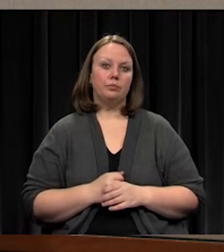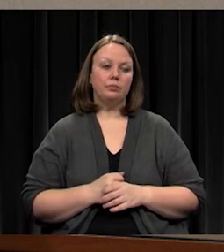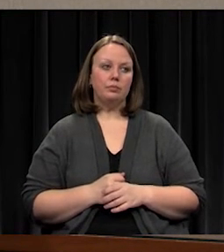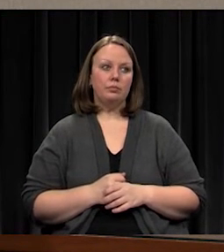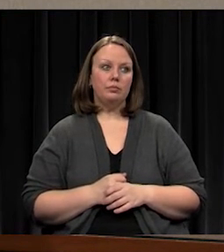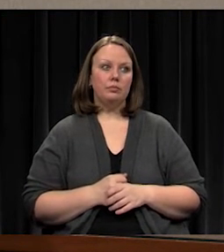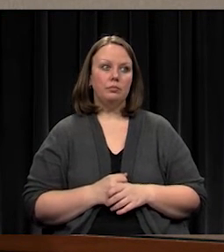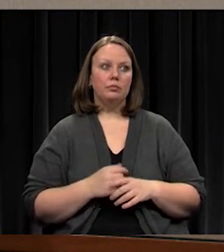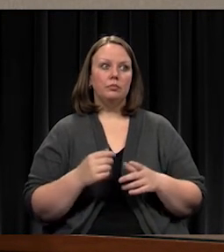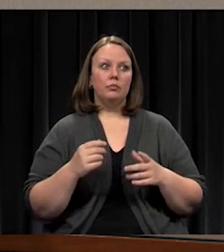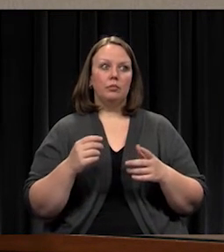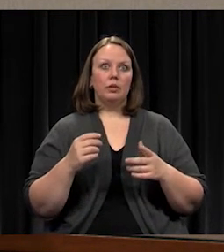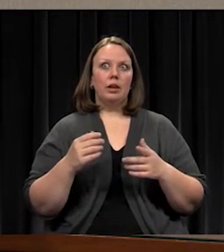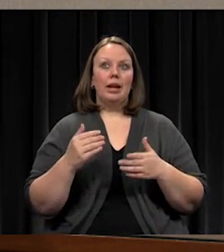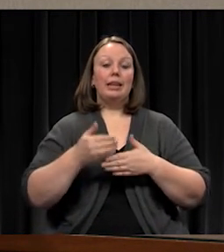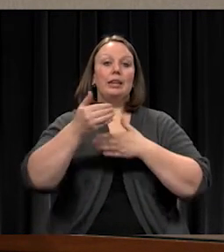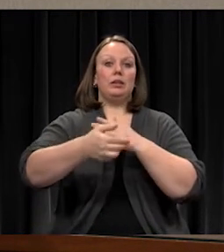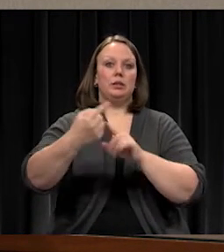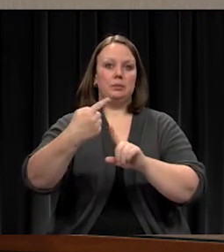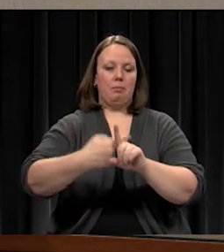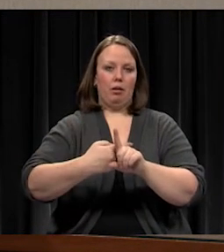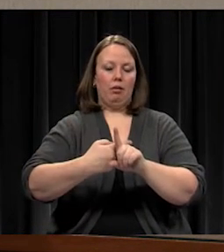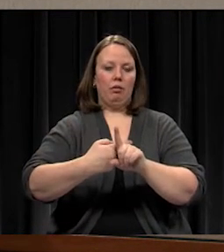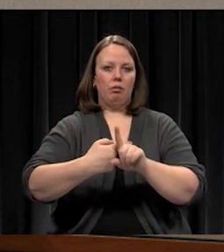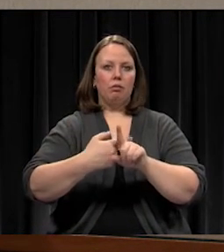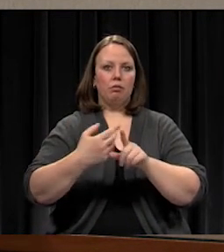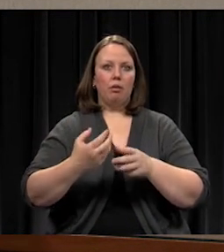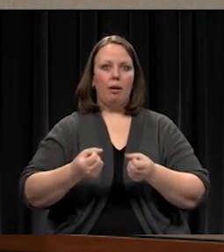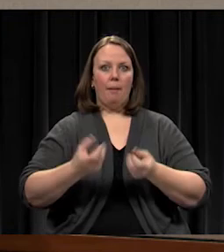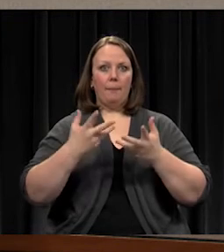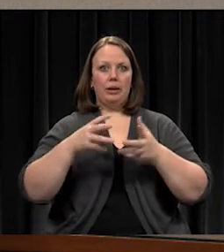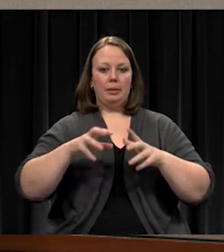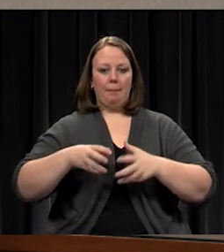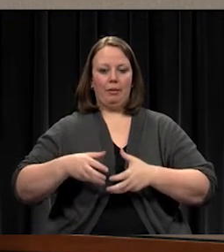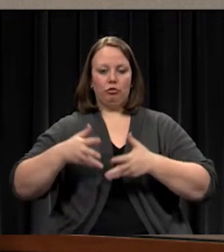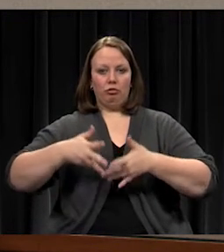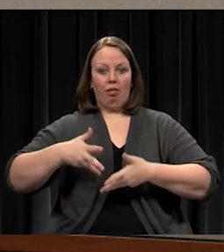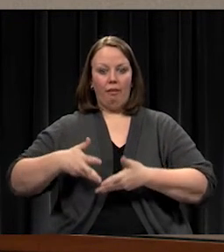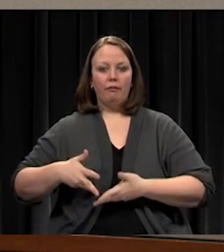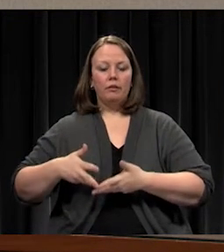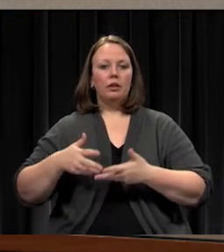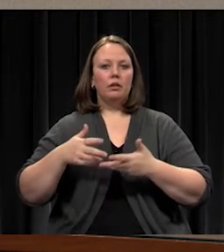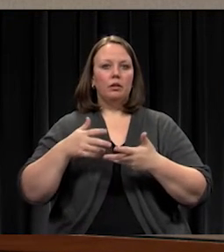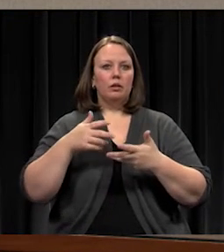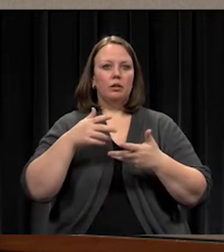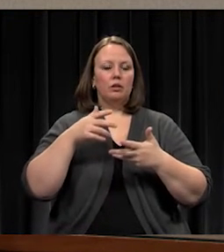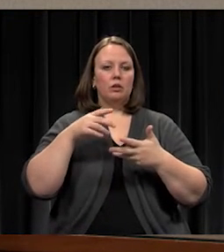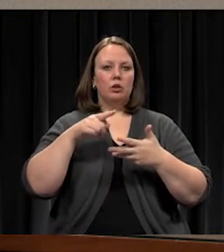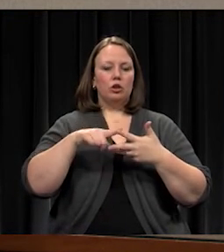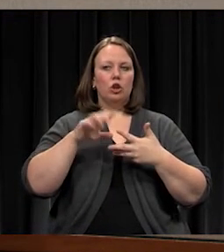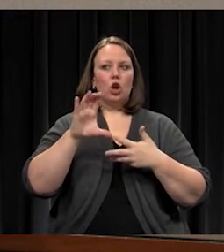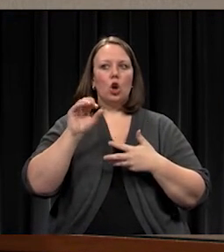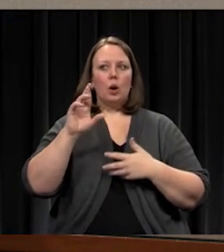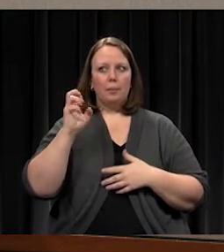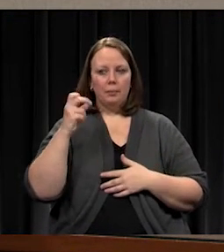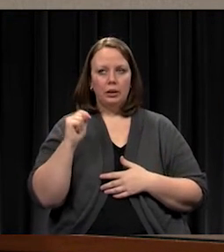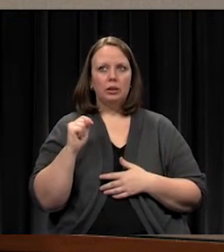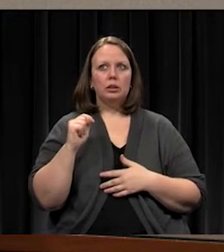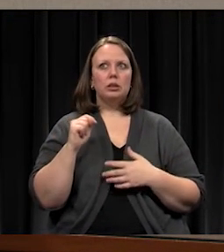And we'll be coming forward next month with the remaining packages for Agent Facility 16, which will be the carpet installation.